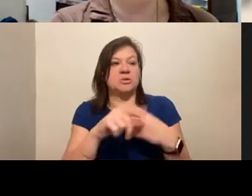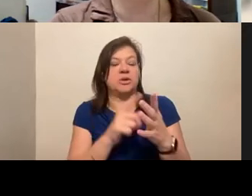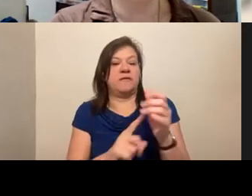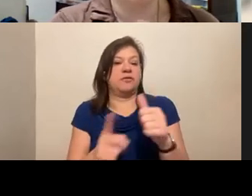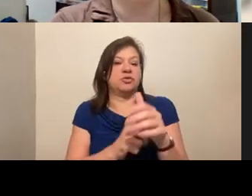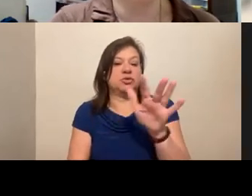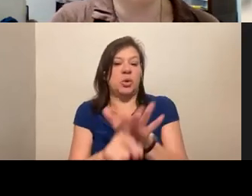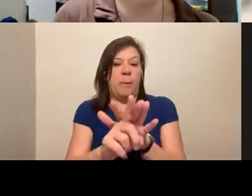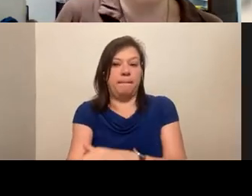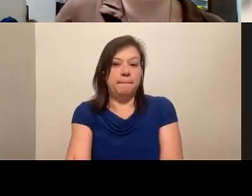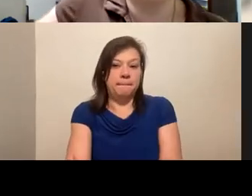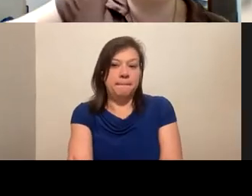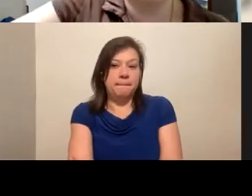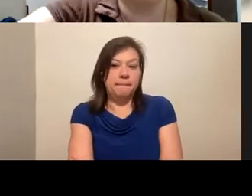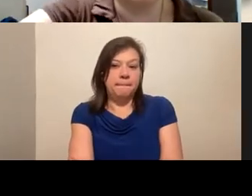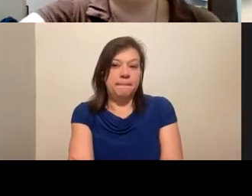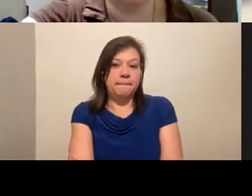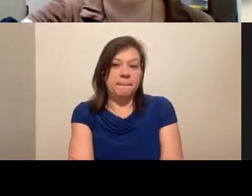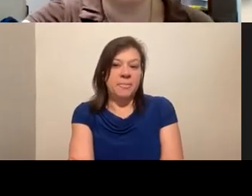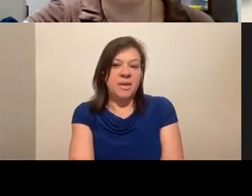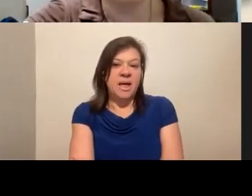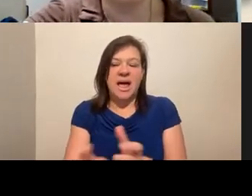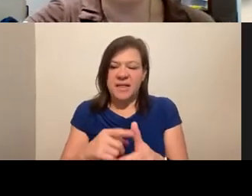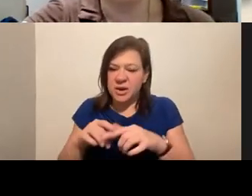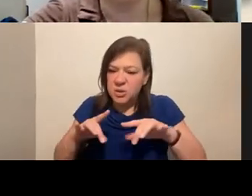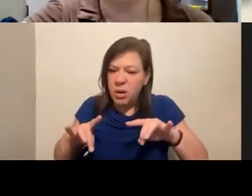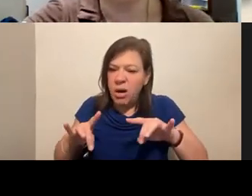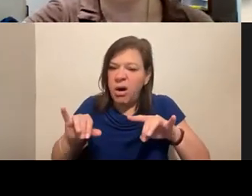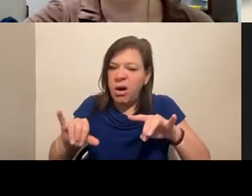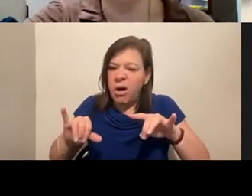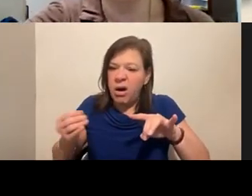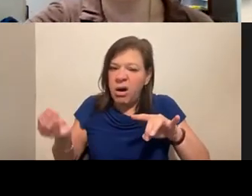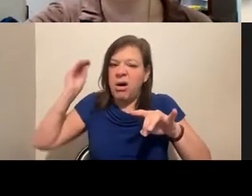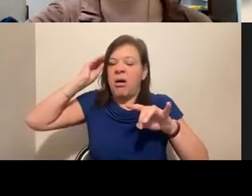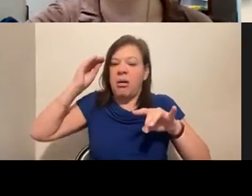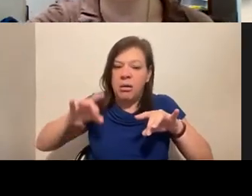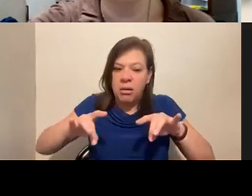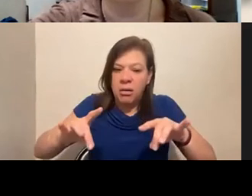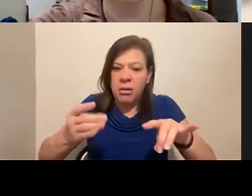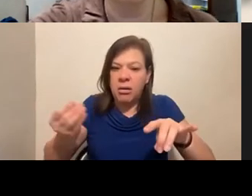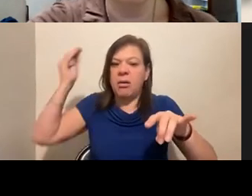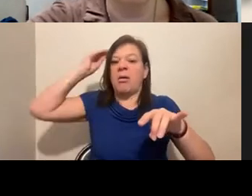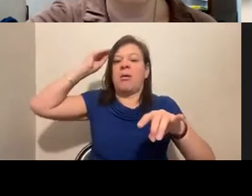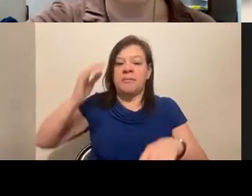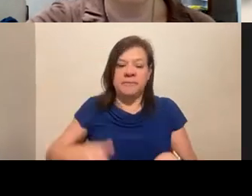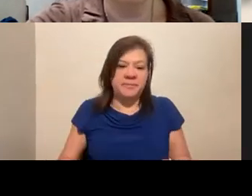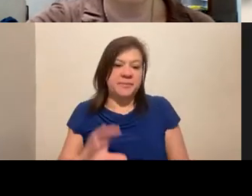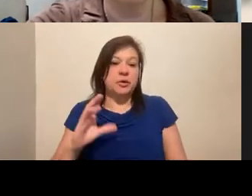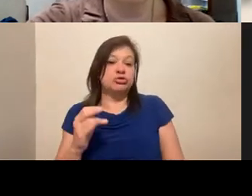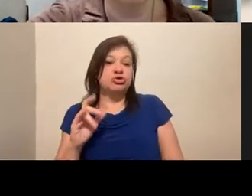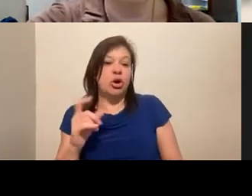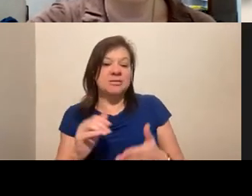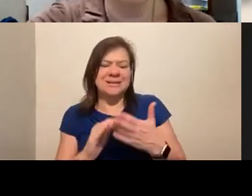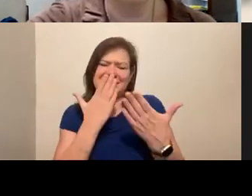and you start to pick those up and recognize them as you go through it. This is Charles again, and thank you so much, Jamie. That